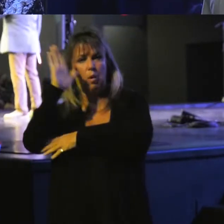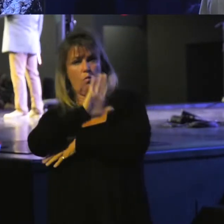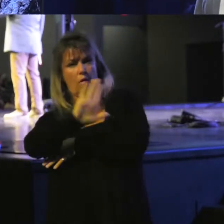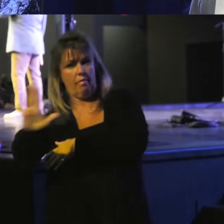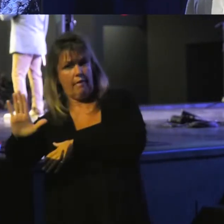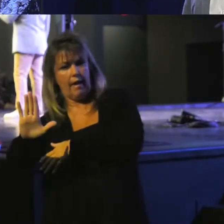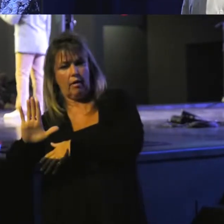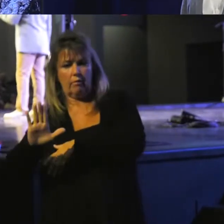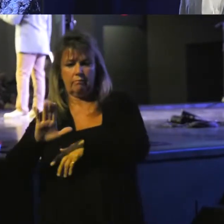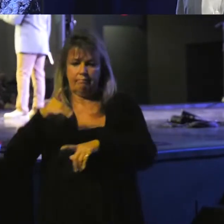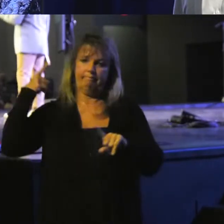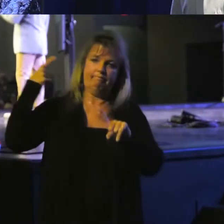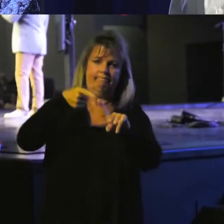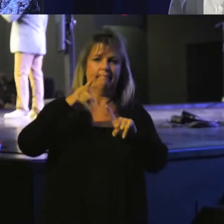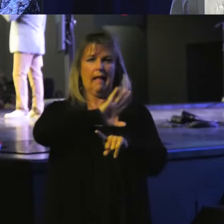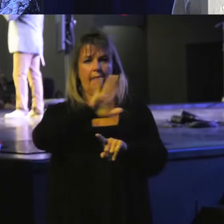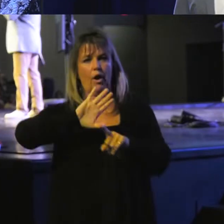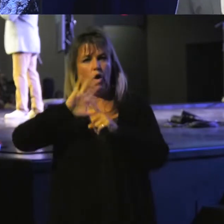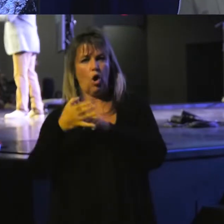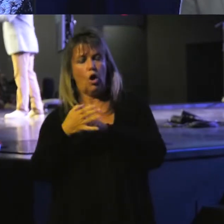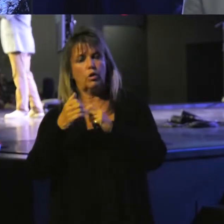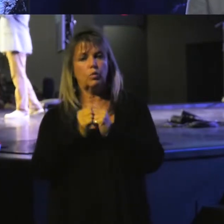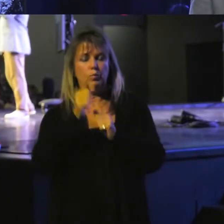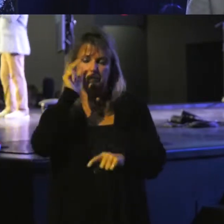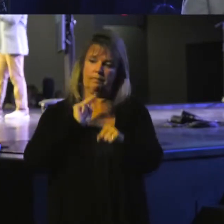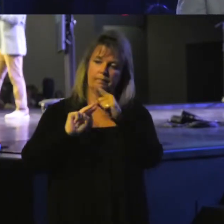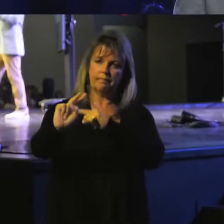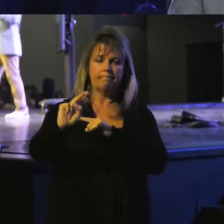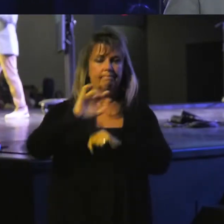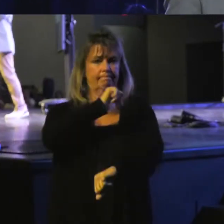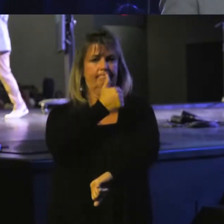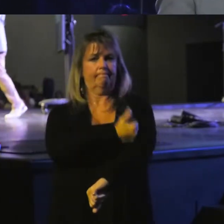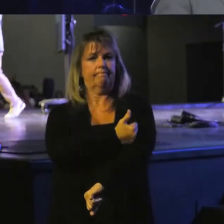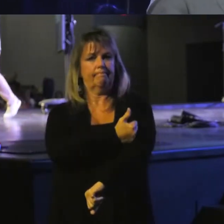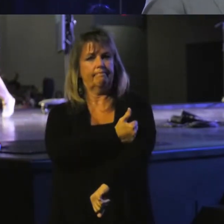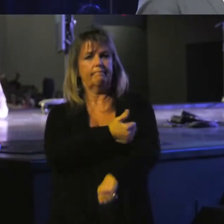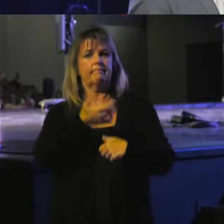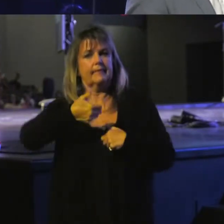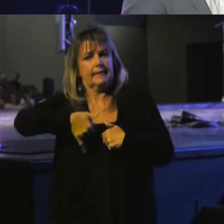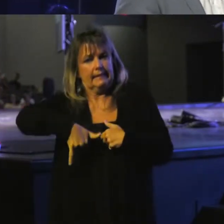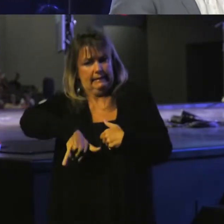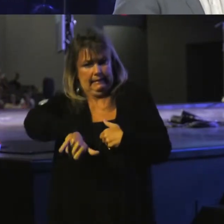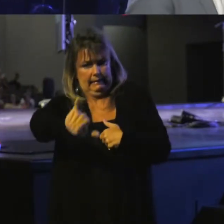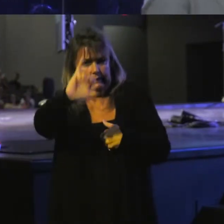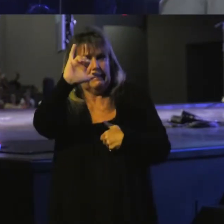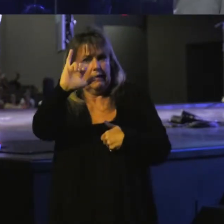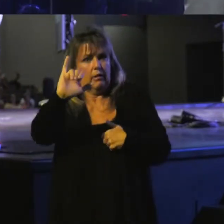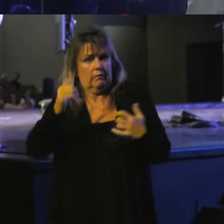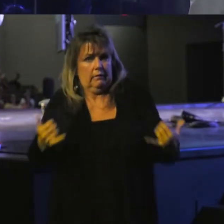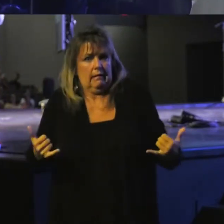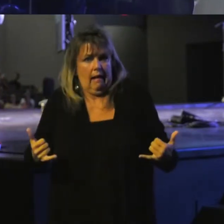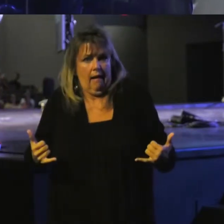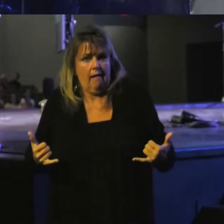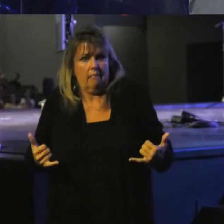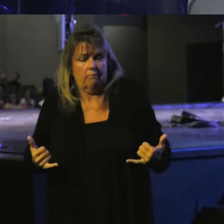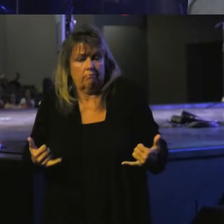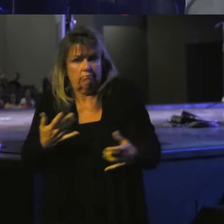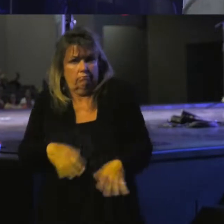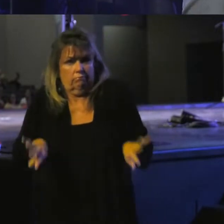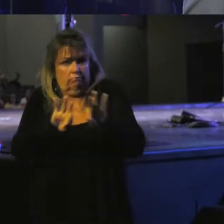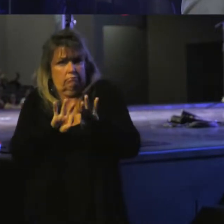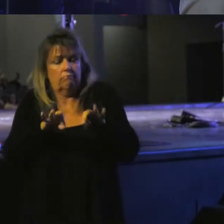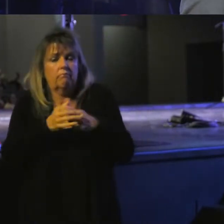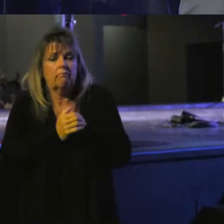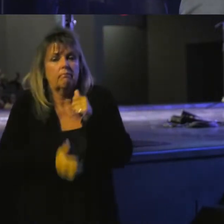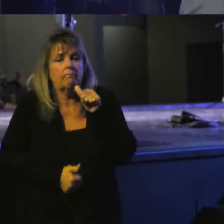context and their culture with prophetic authority that still speaks today. In fact,